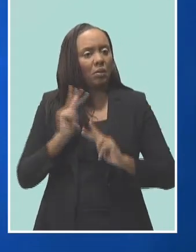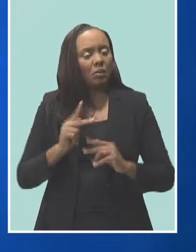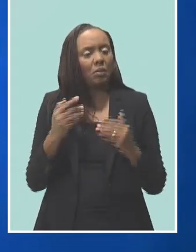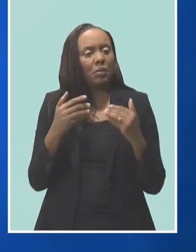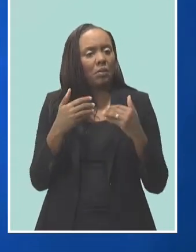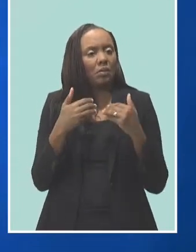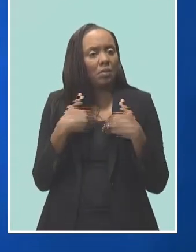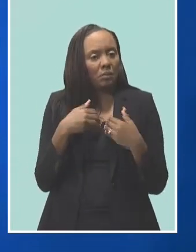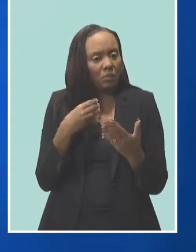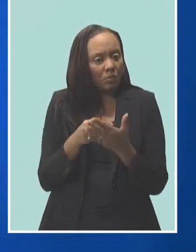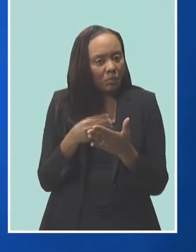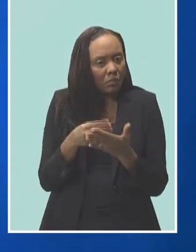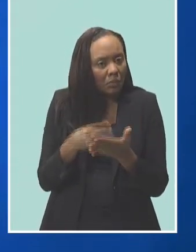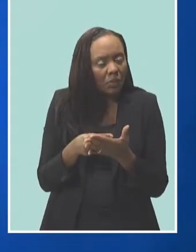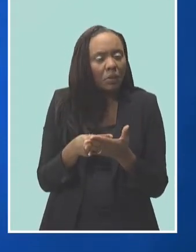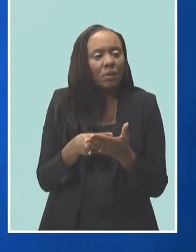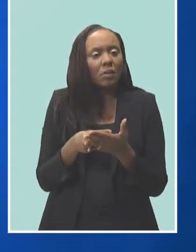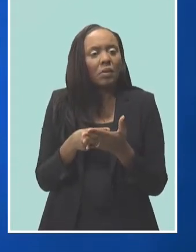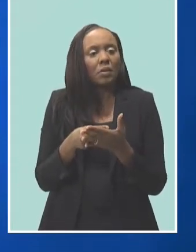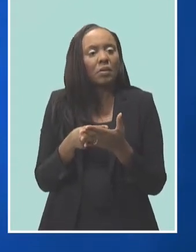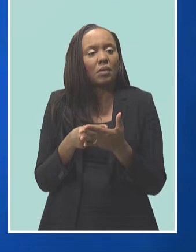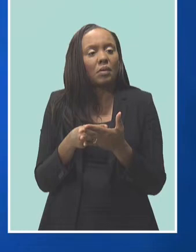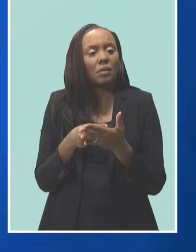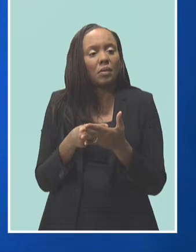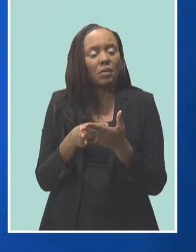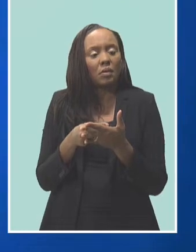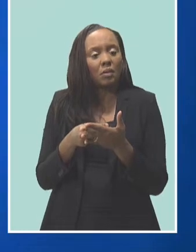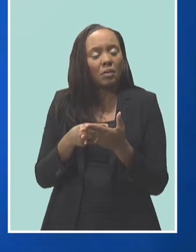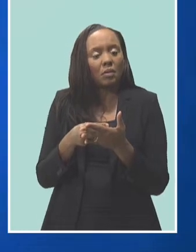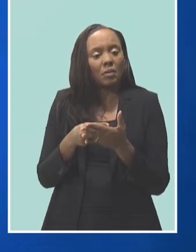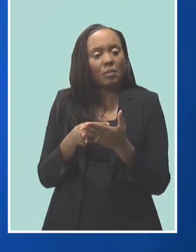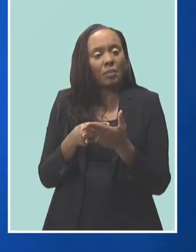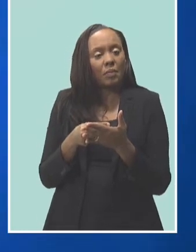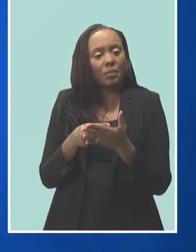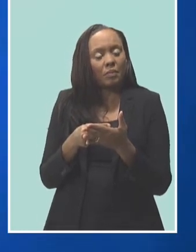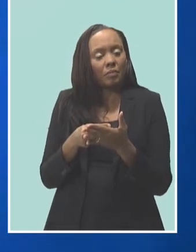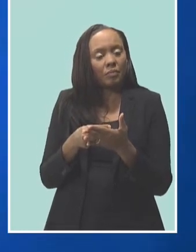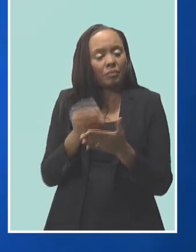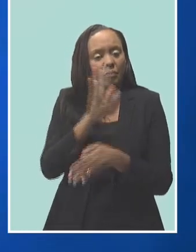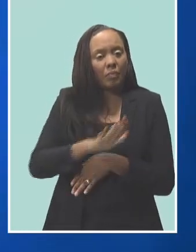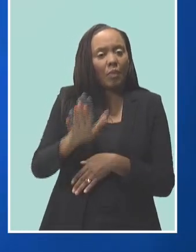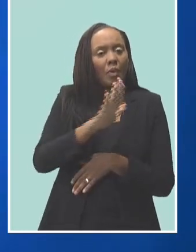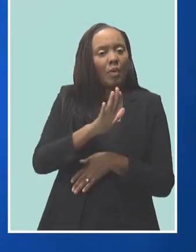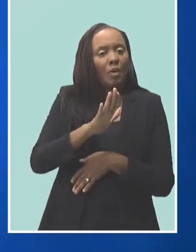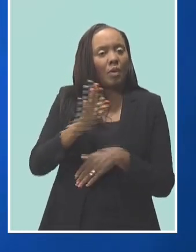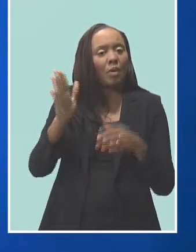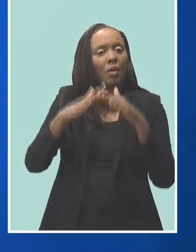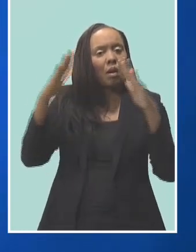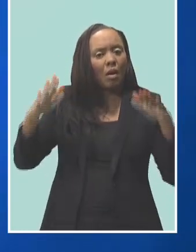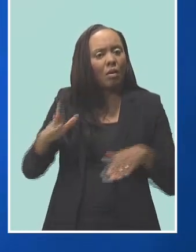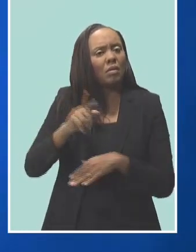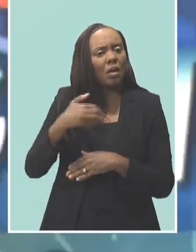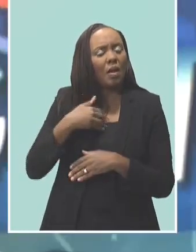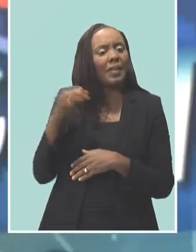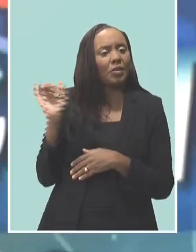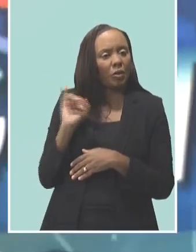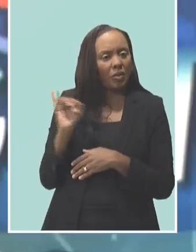must ensure that their houses are as comprehensively insured as possible.